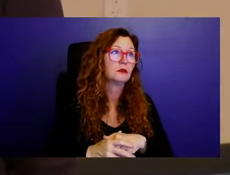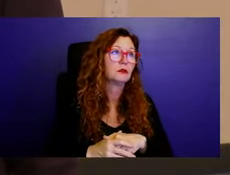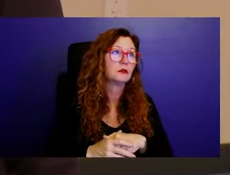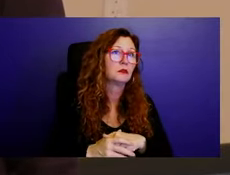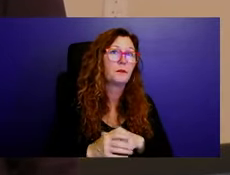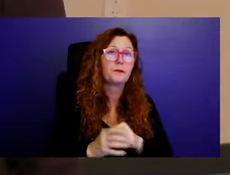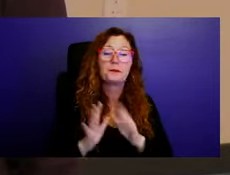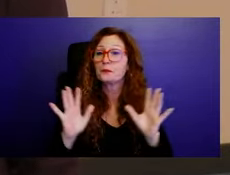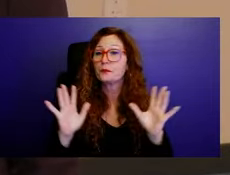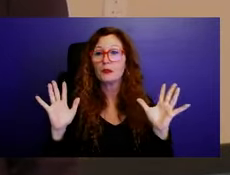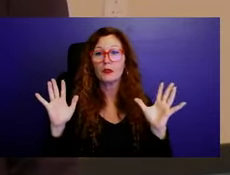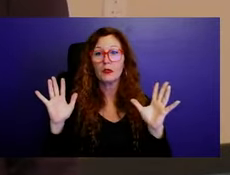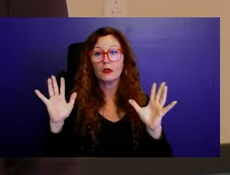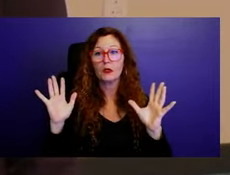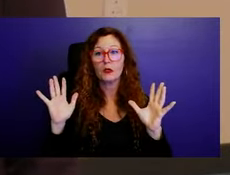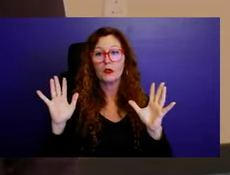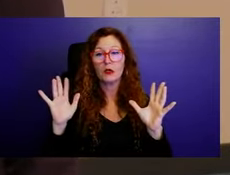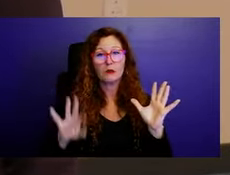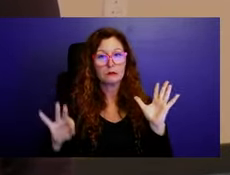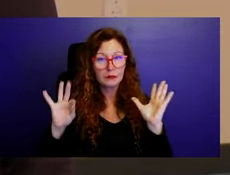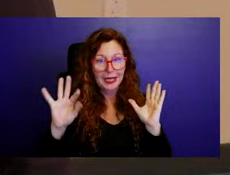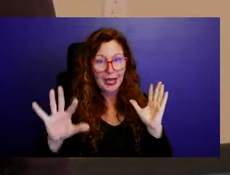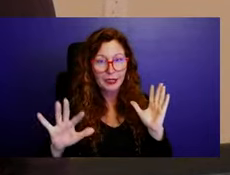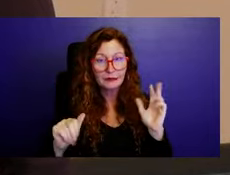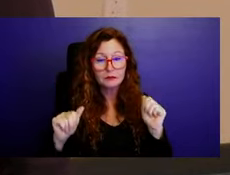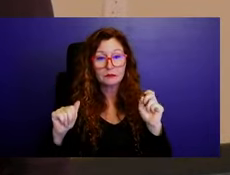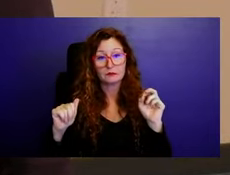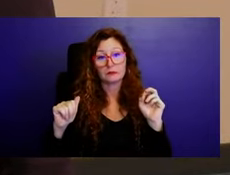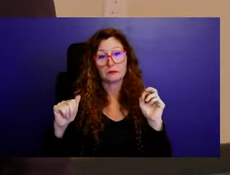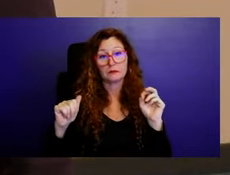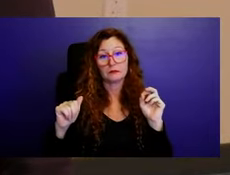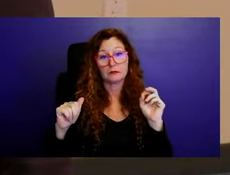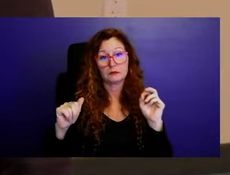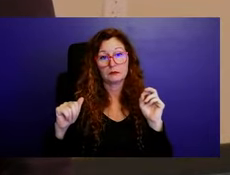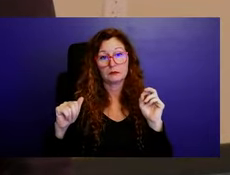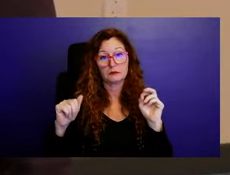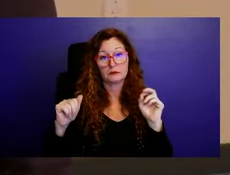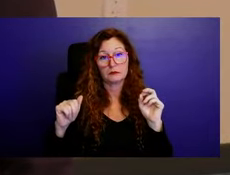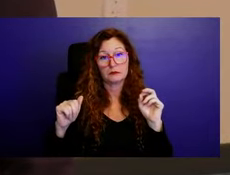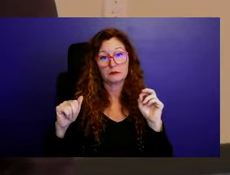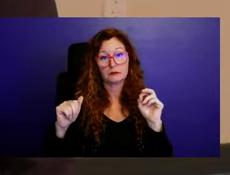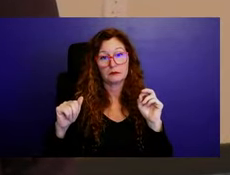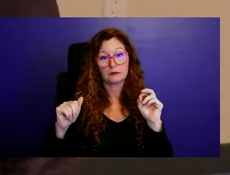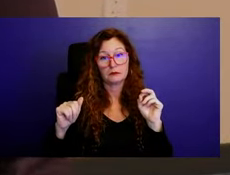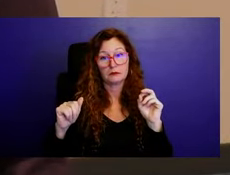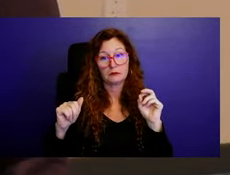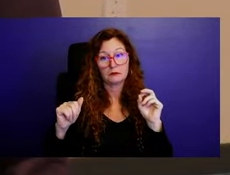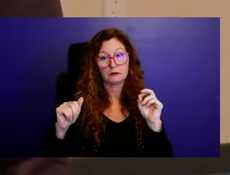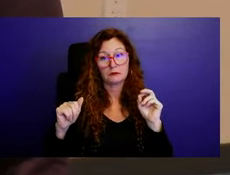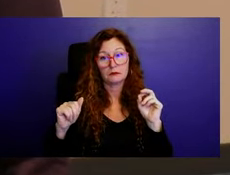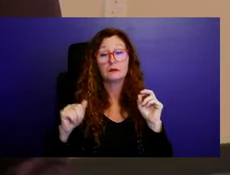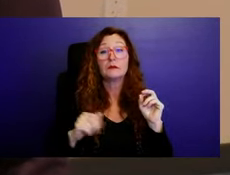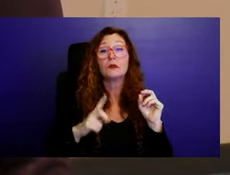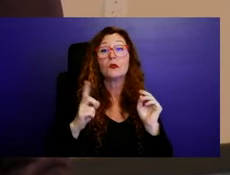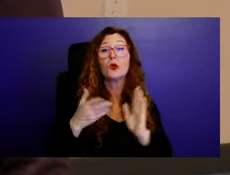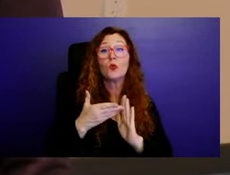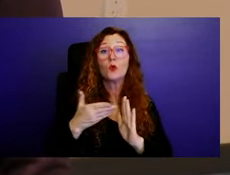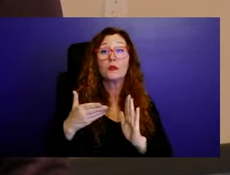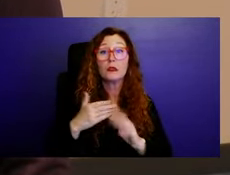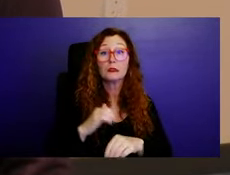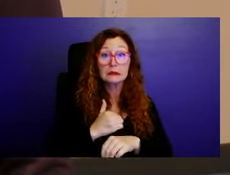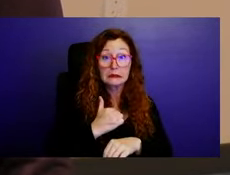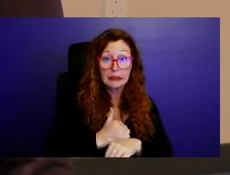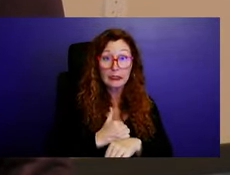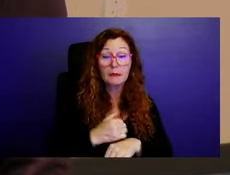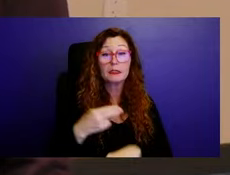just add one thing to, um, to add to the conversation. One of the conditions of approval that we do have in place is that in the HOA documents